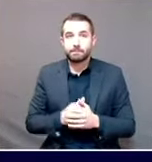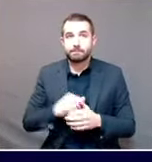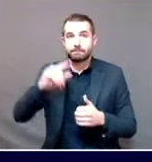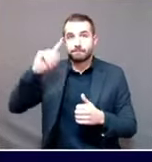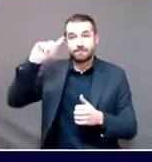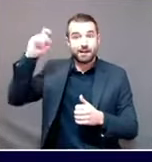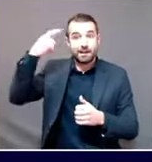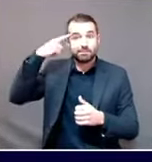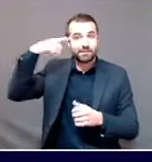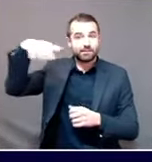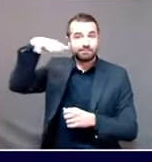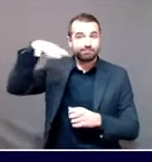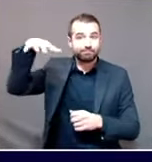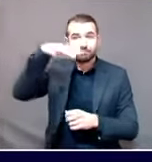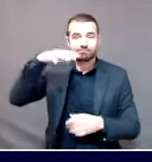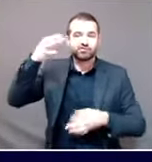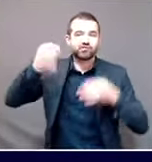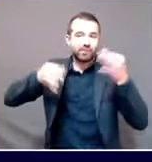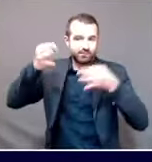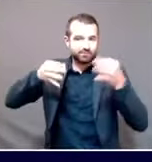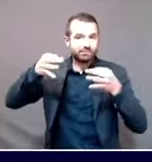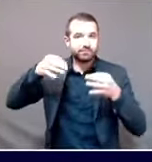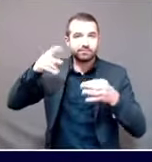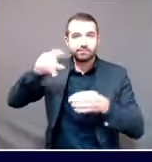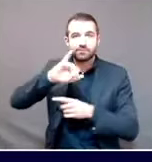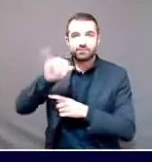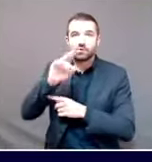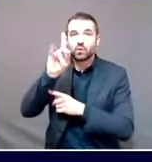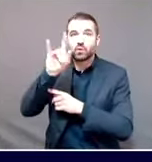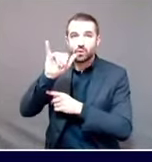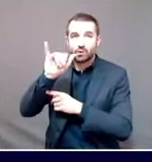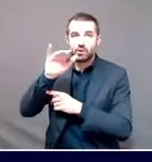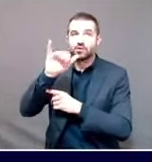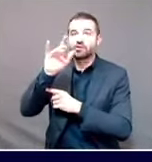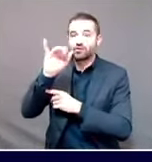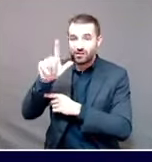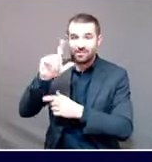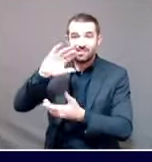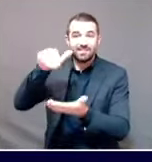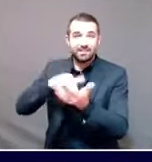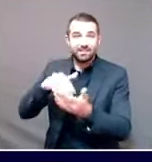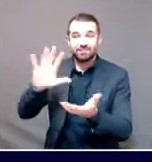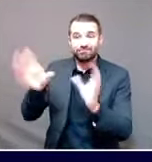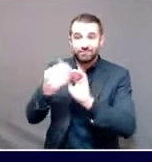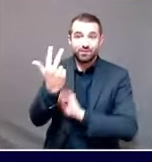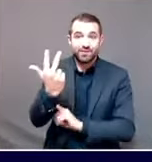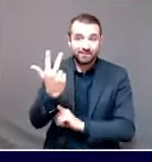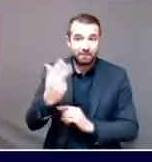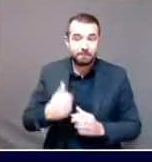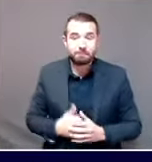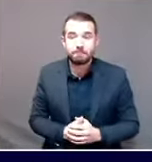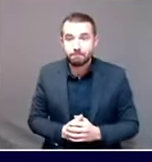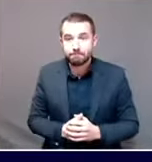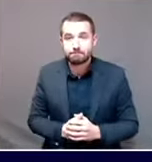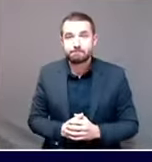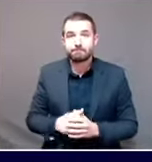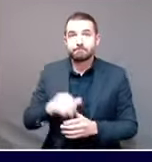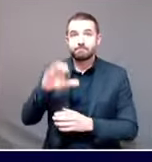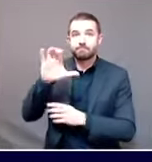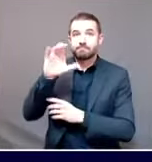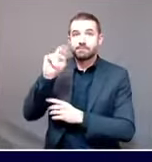Judicial Center, where we are aware of three cases. At the business office of CN Brown,